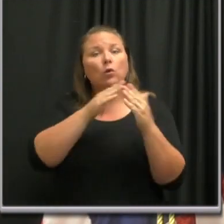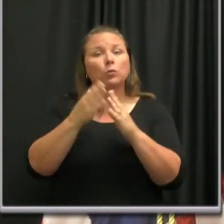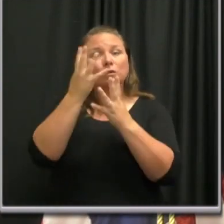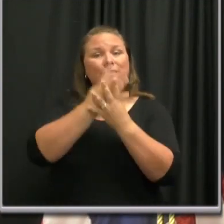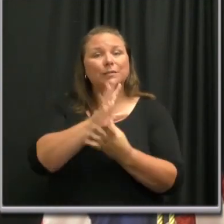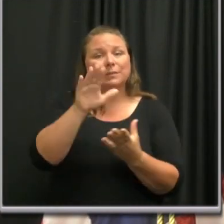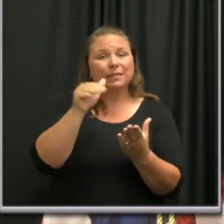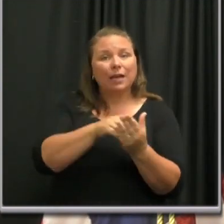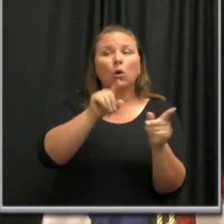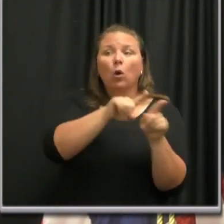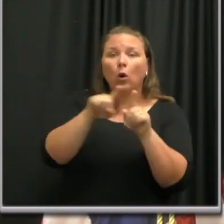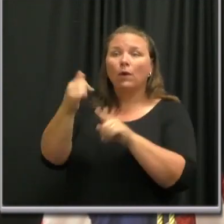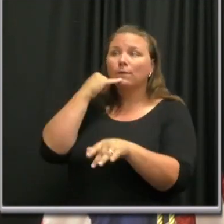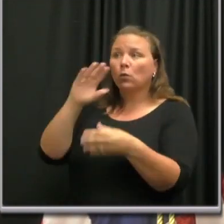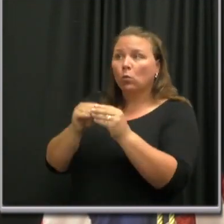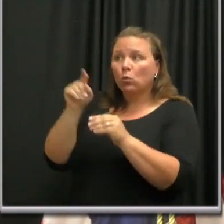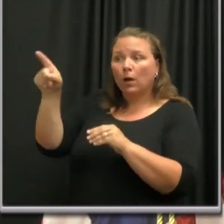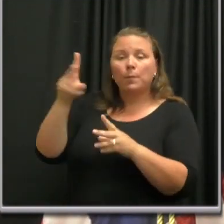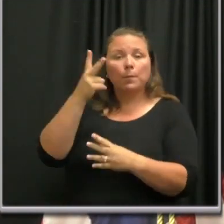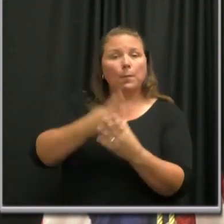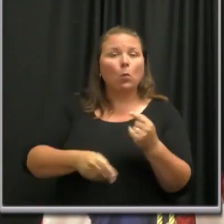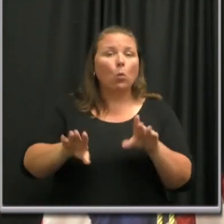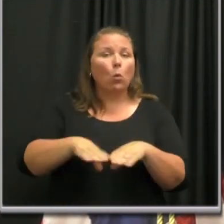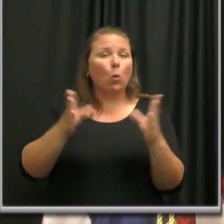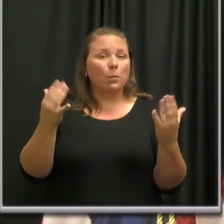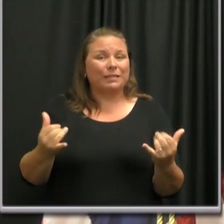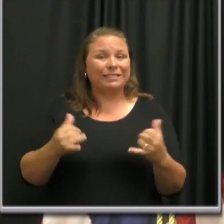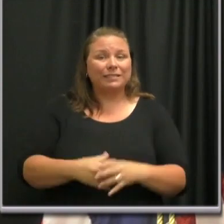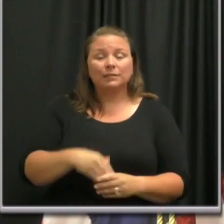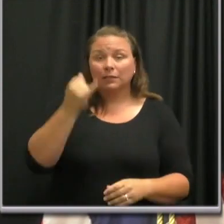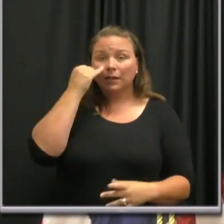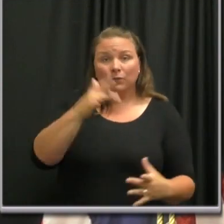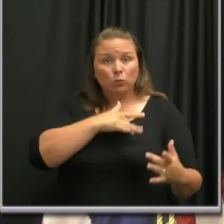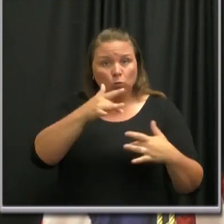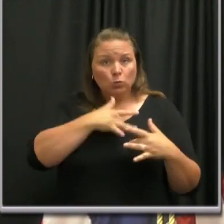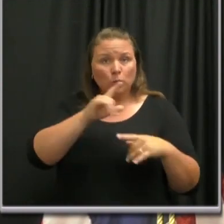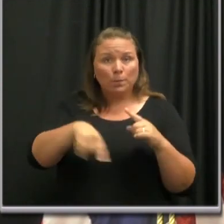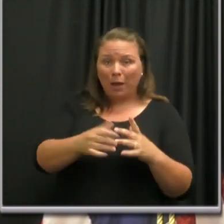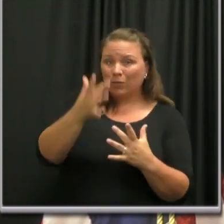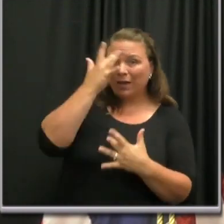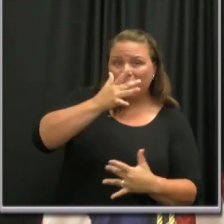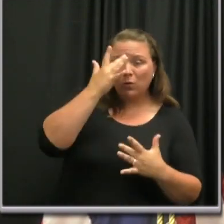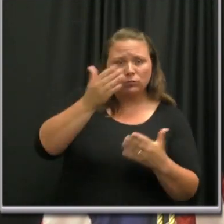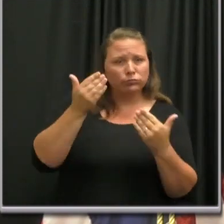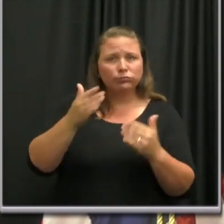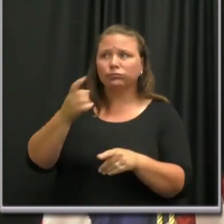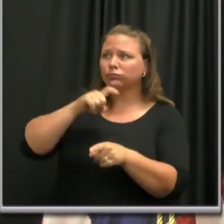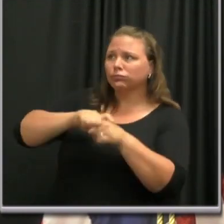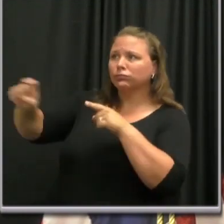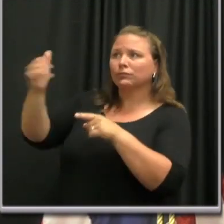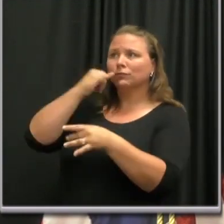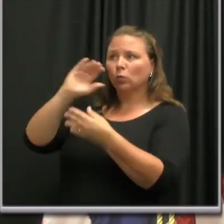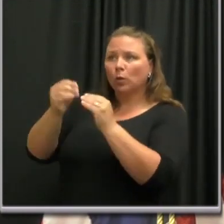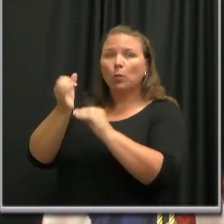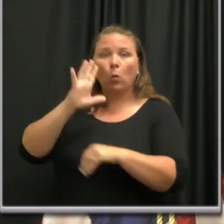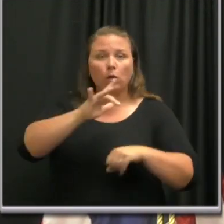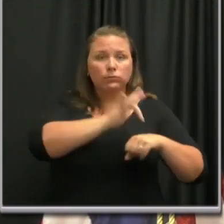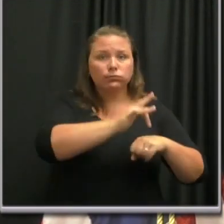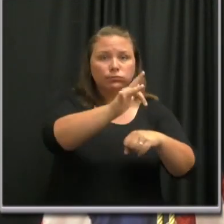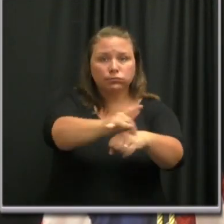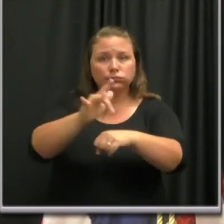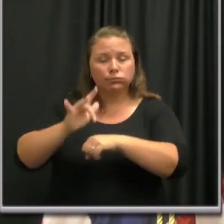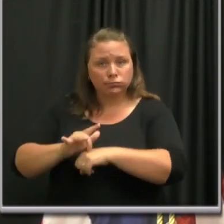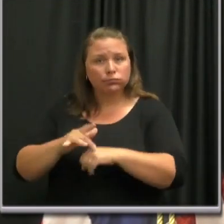centers as well as our hotline are open today. If you have any concern about the virus, please call our hotline or go to one of our assessment